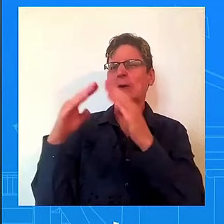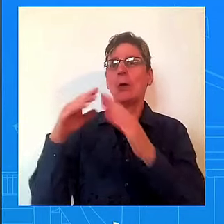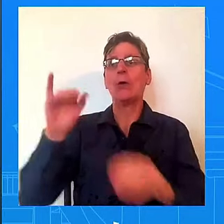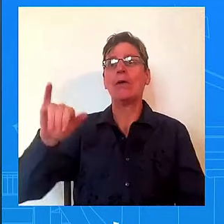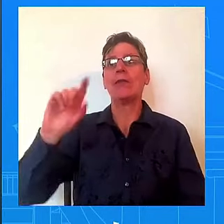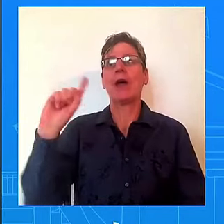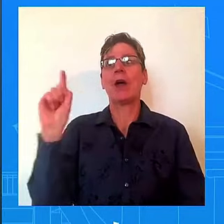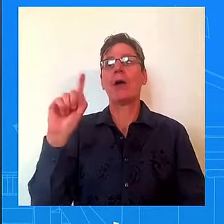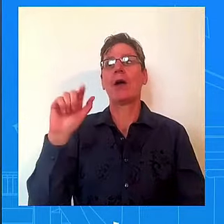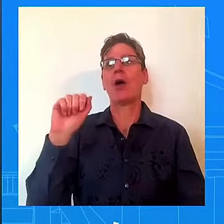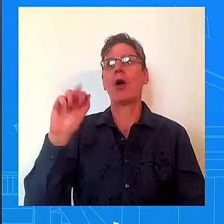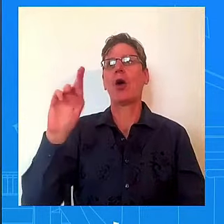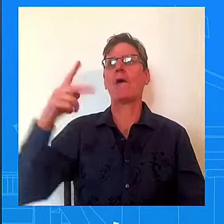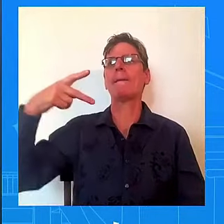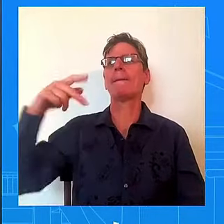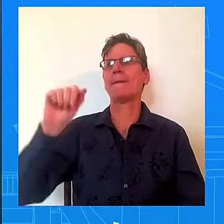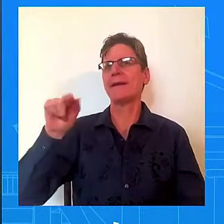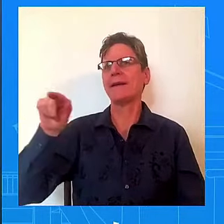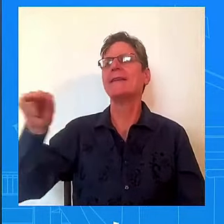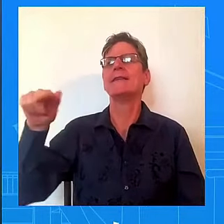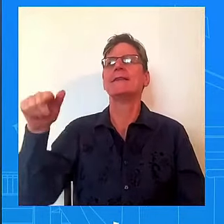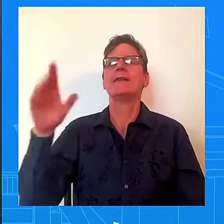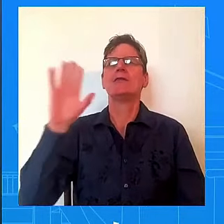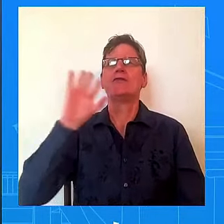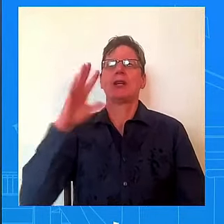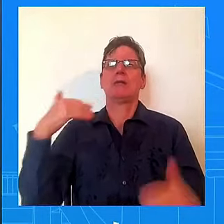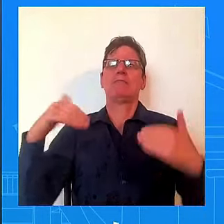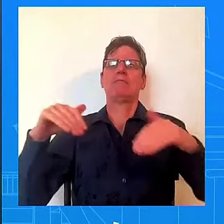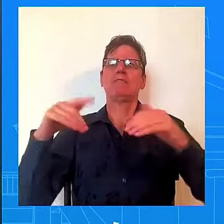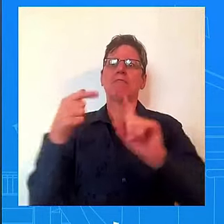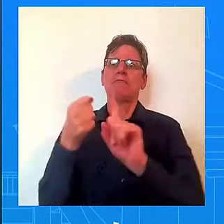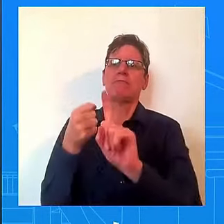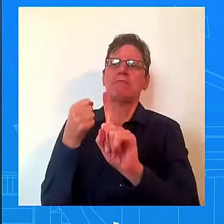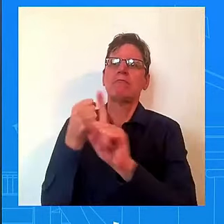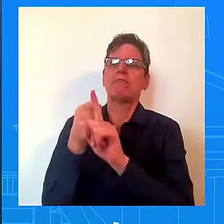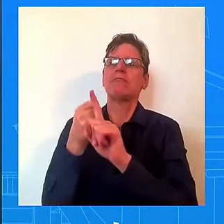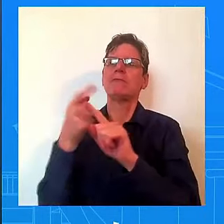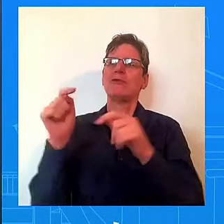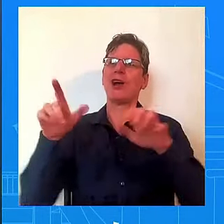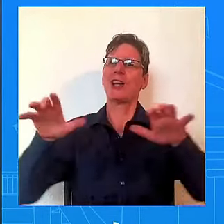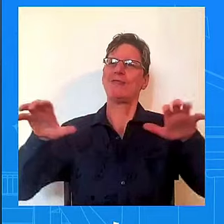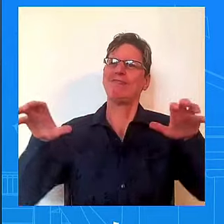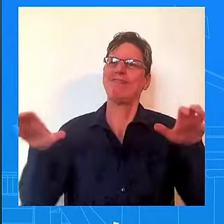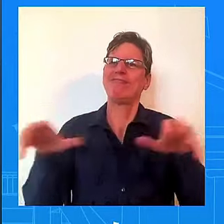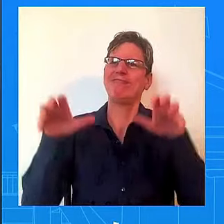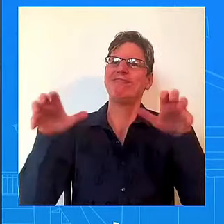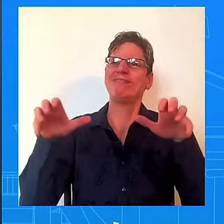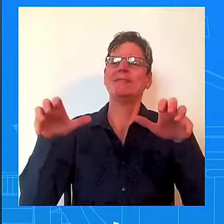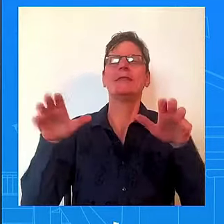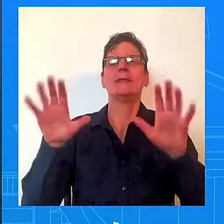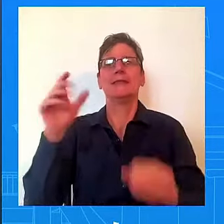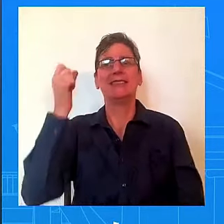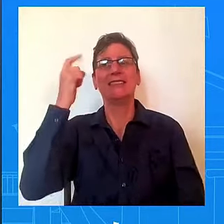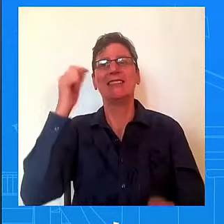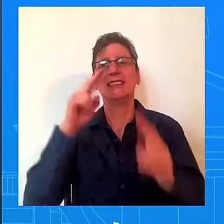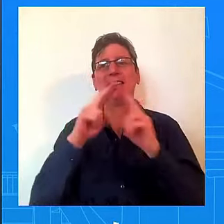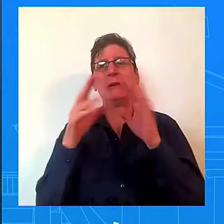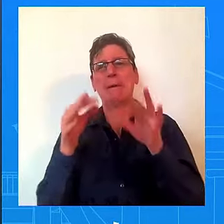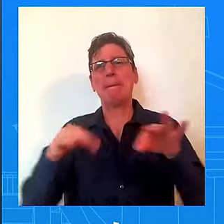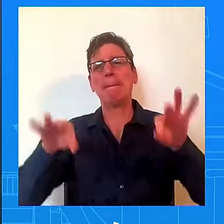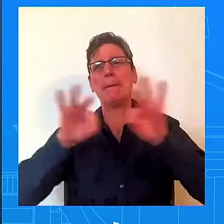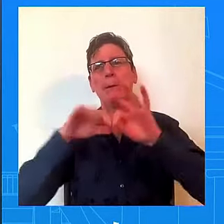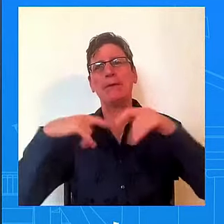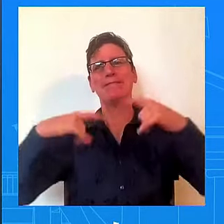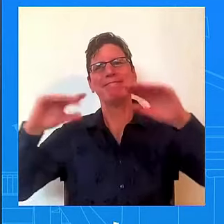question of a few minutes ago to educate people about the fact that government can work. There have been a lot of